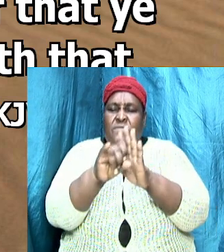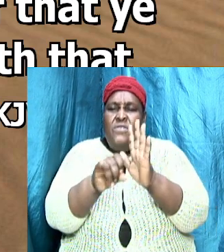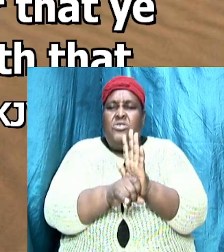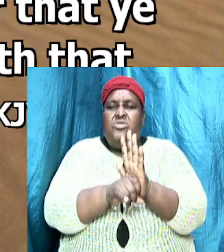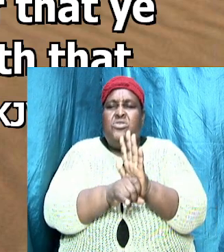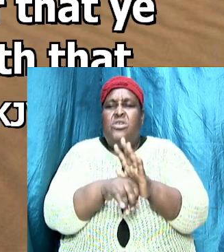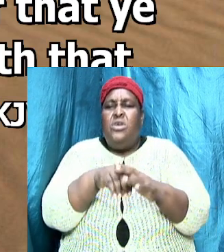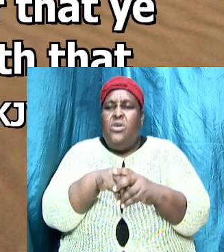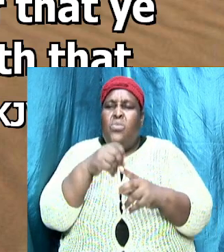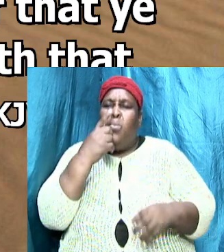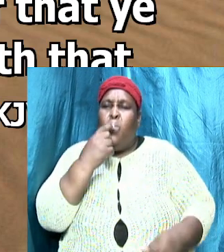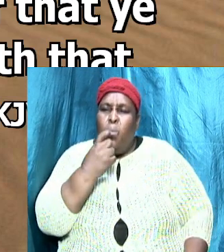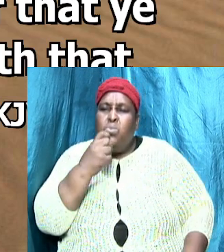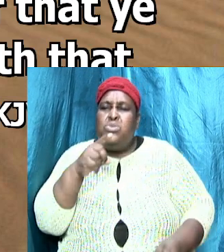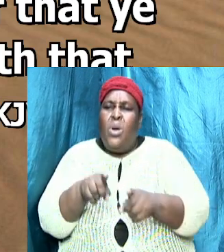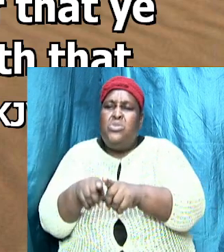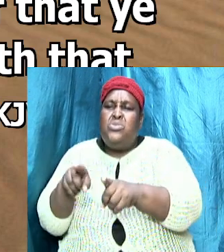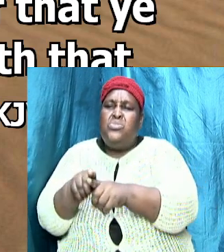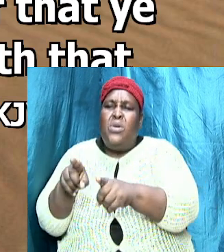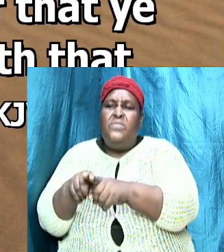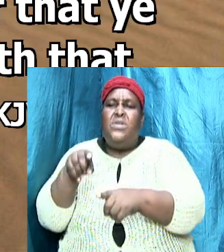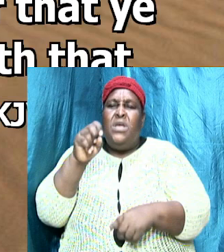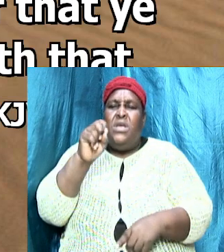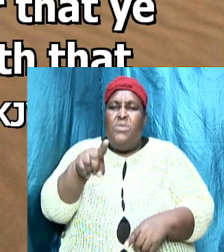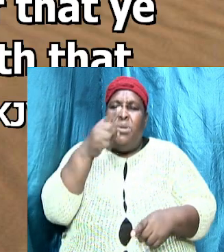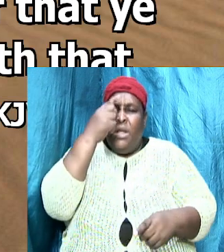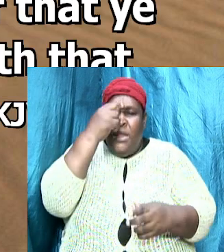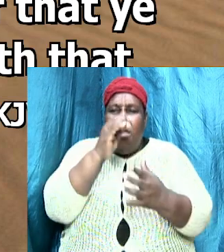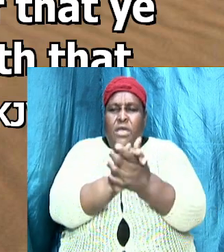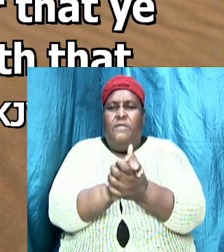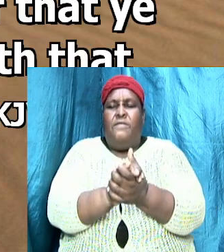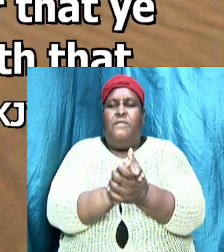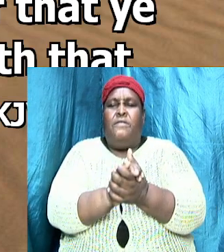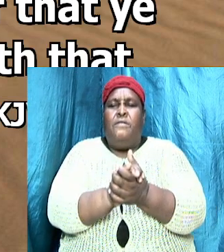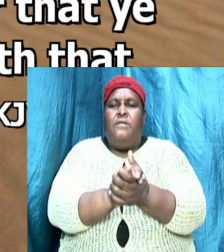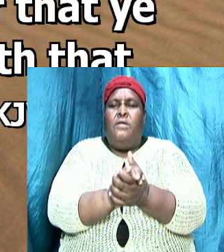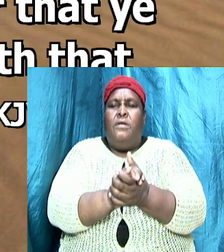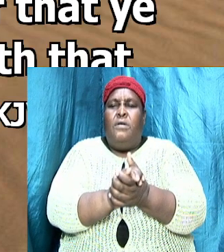salvation in whom also after that he believed